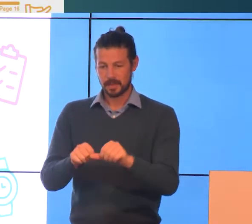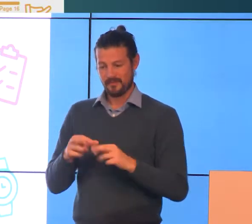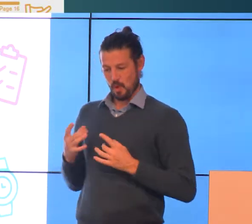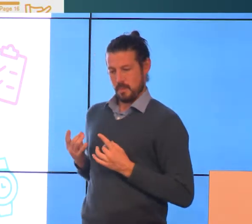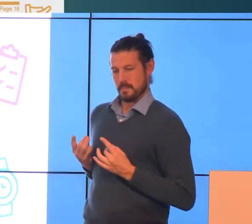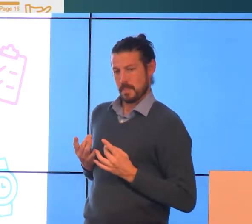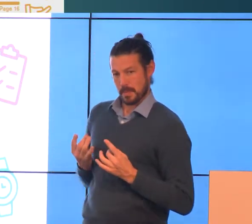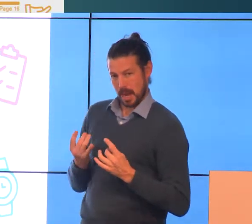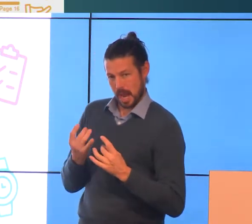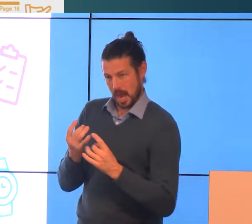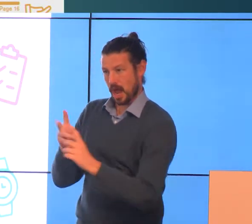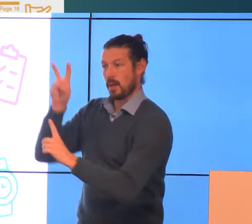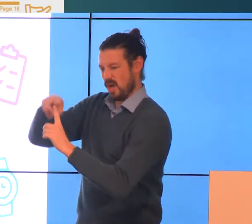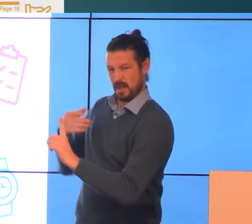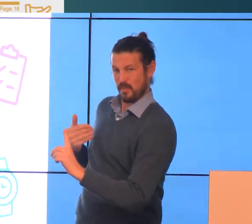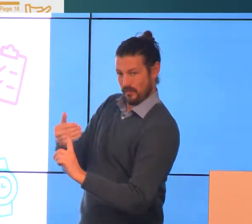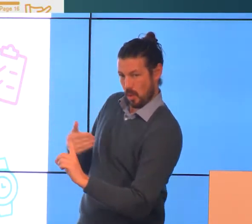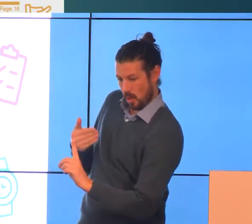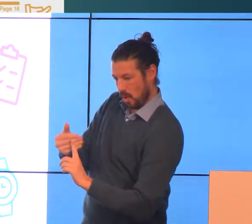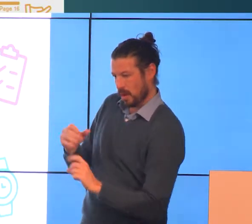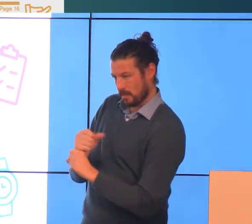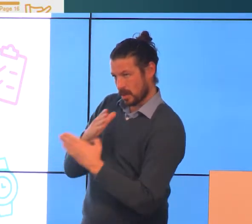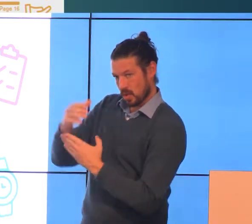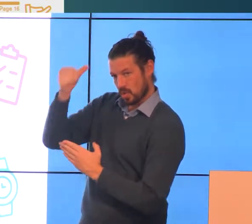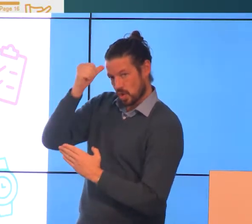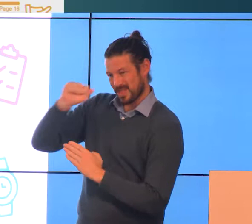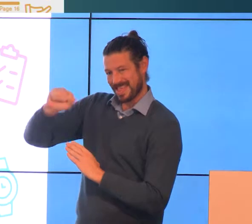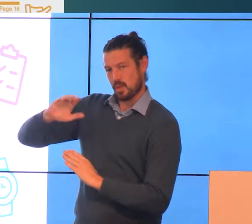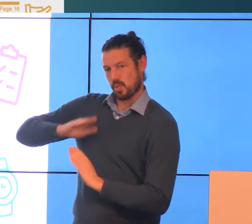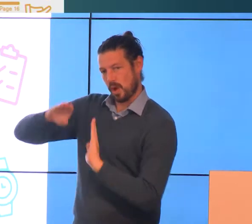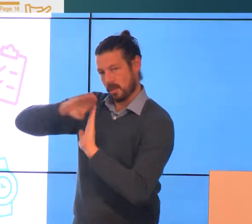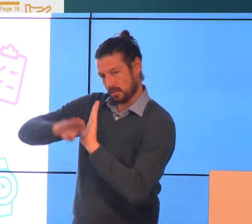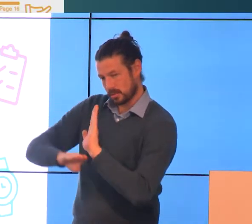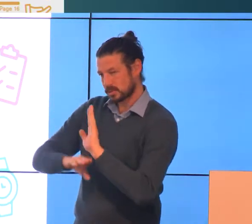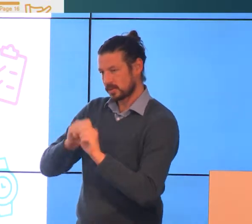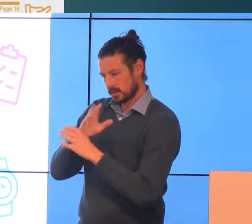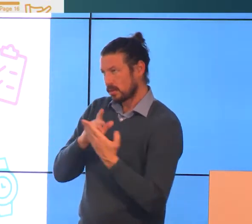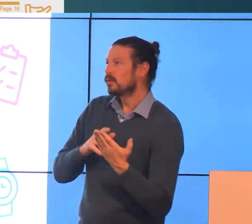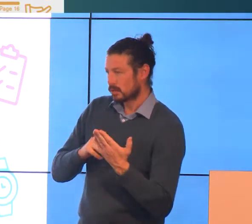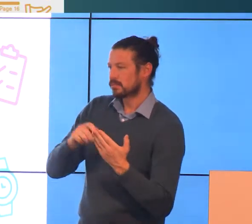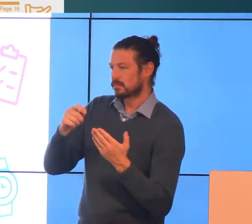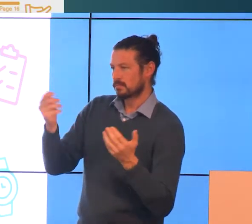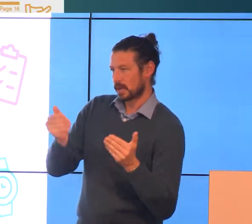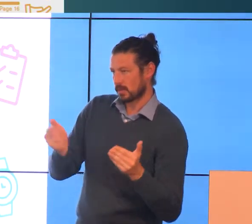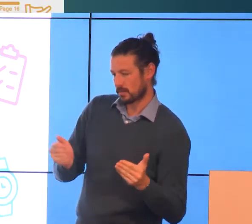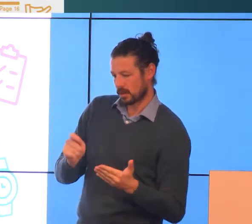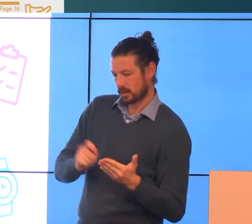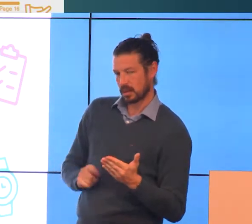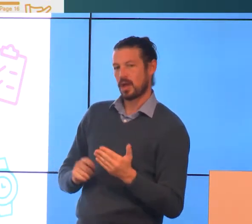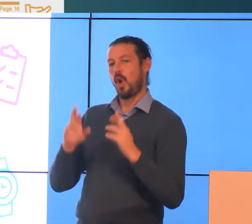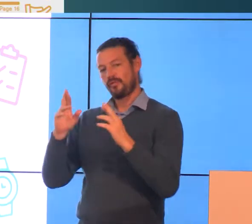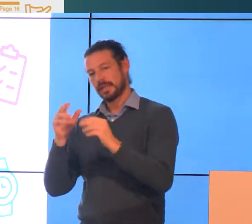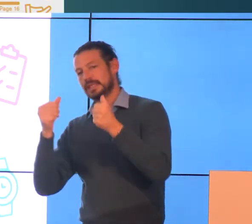claim for DSP so that you understand what their requirements are and have the best chance of making a successful application